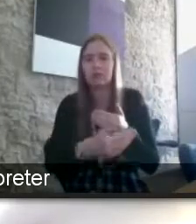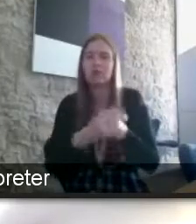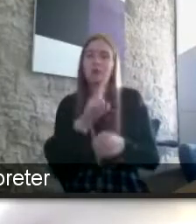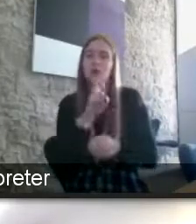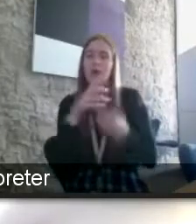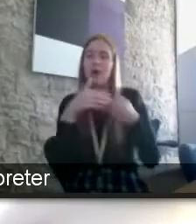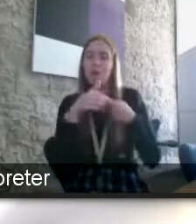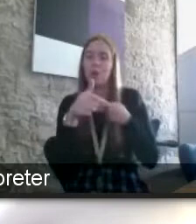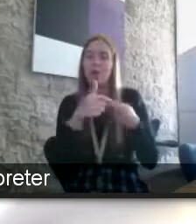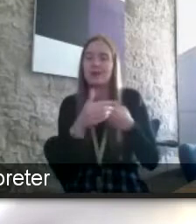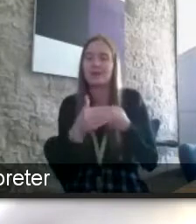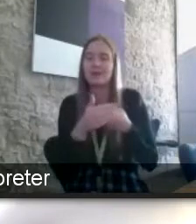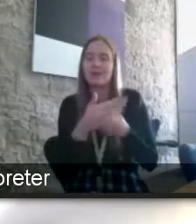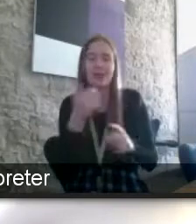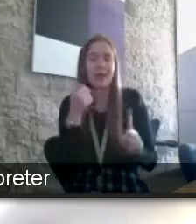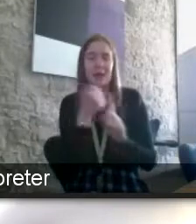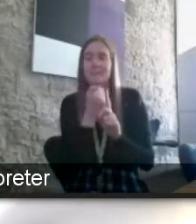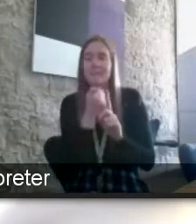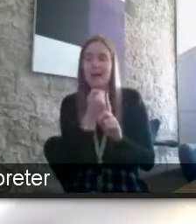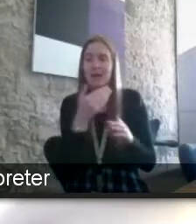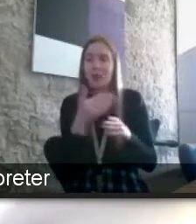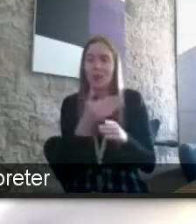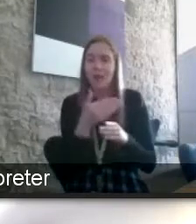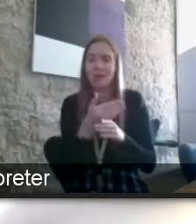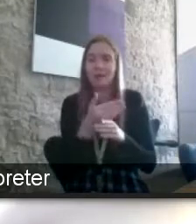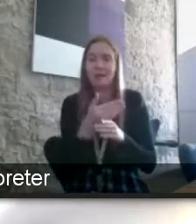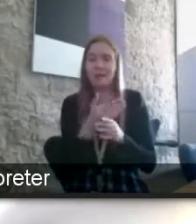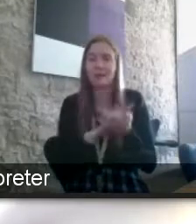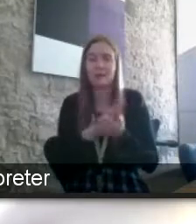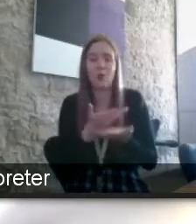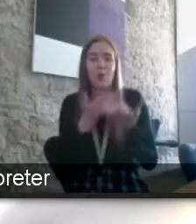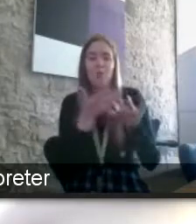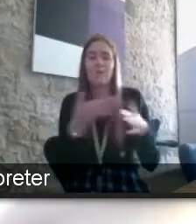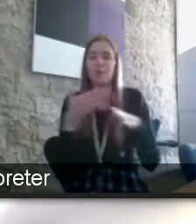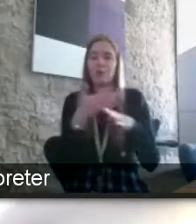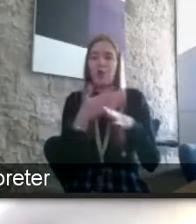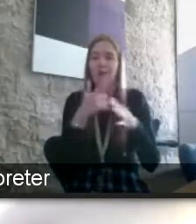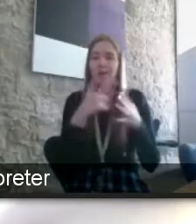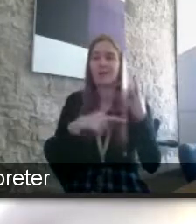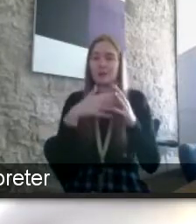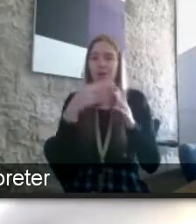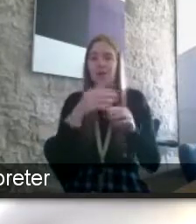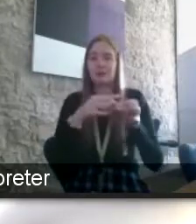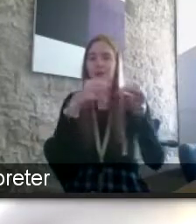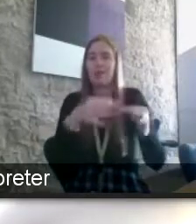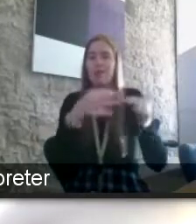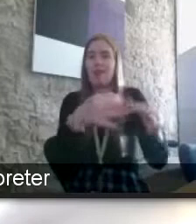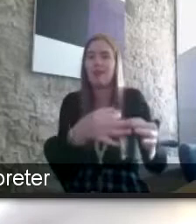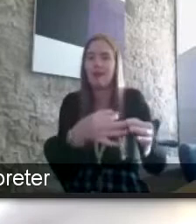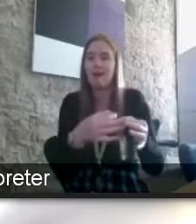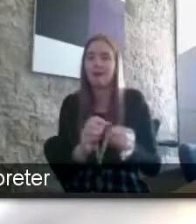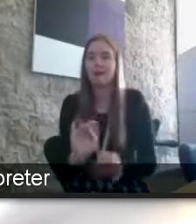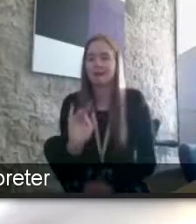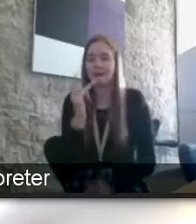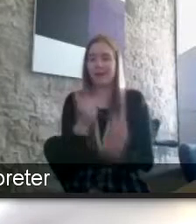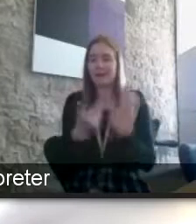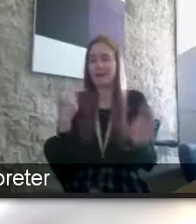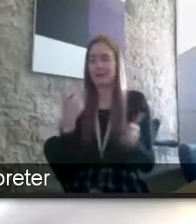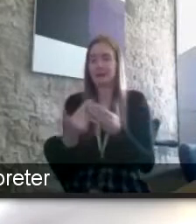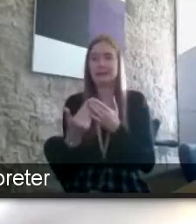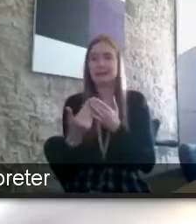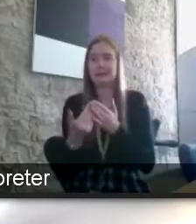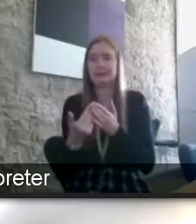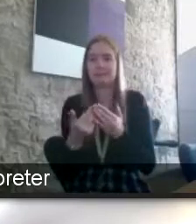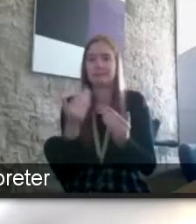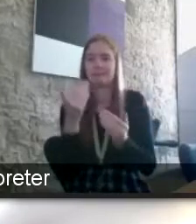big impact on people starting working for this place if even offered a job no no change in the decade there's still only one in four blind